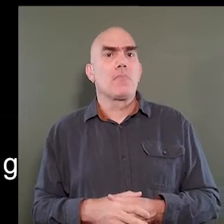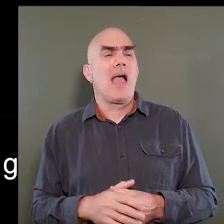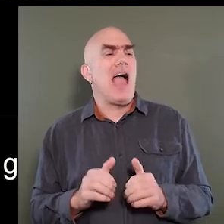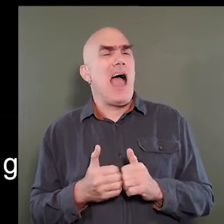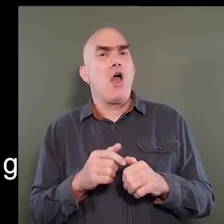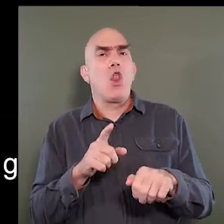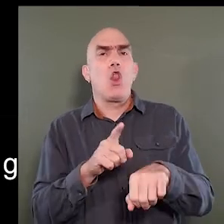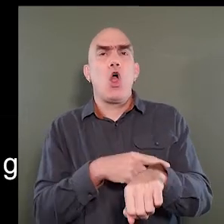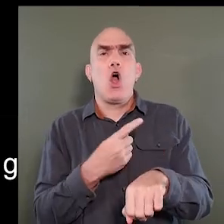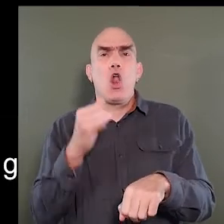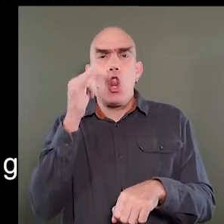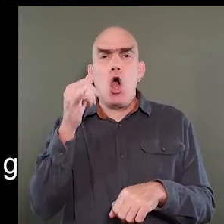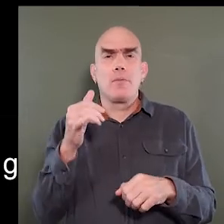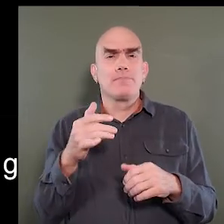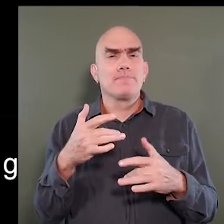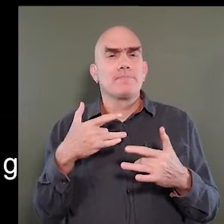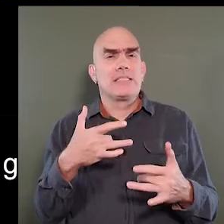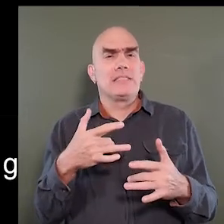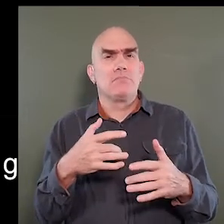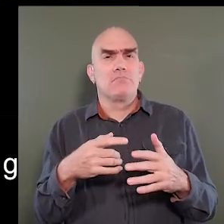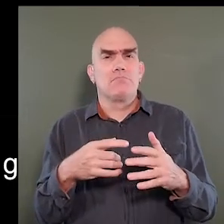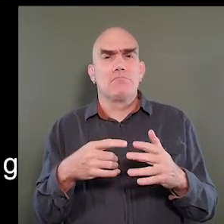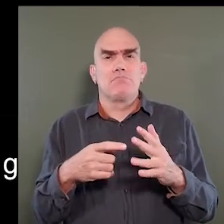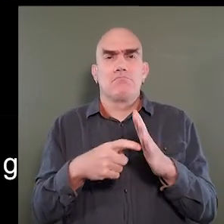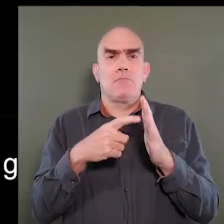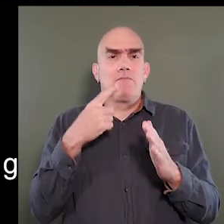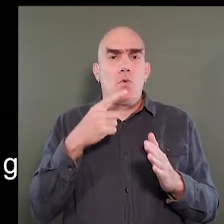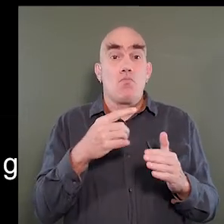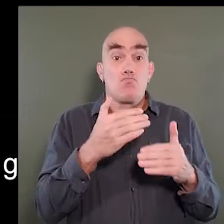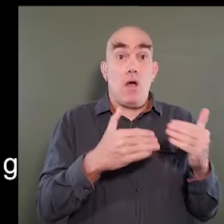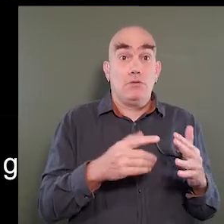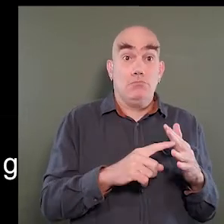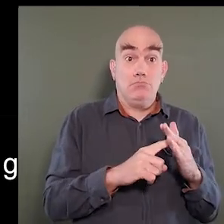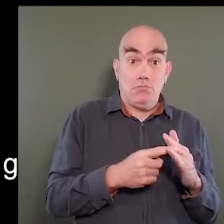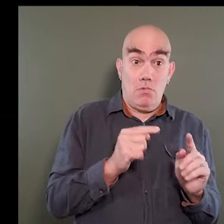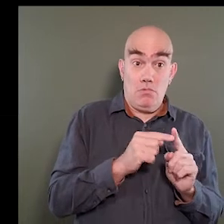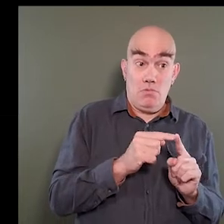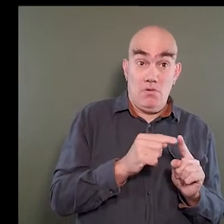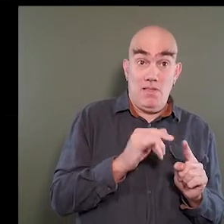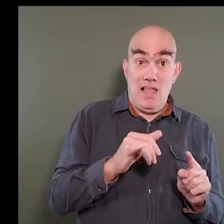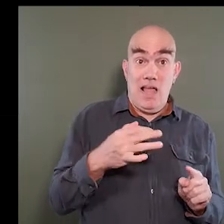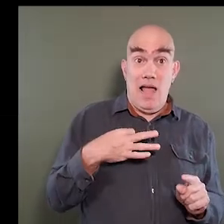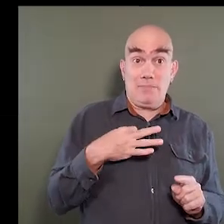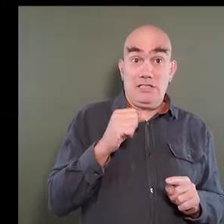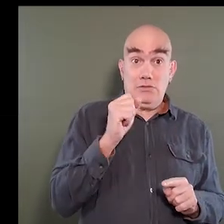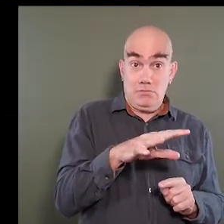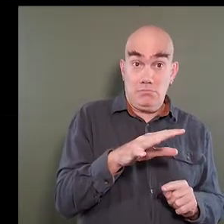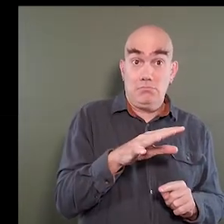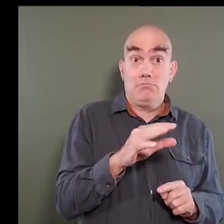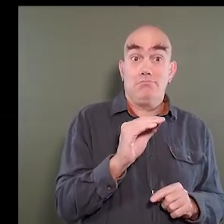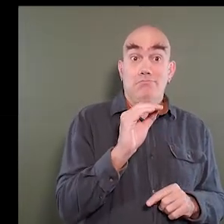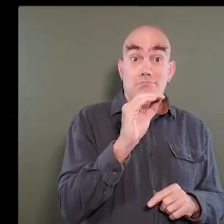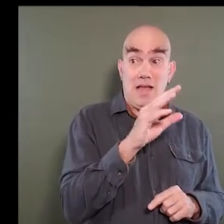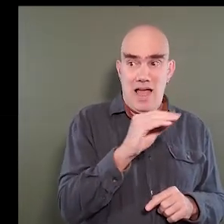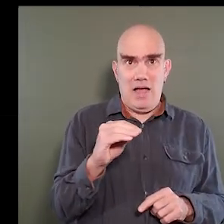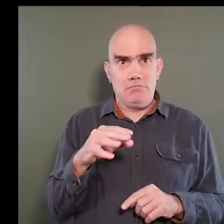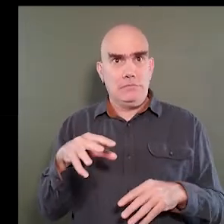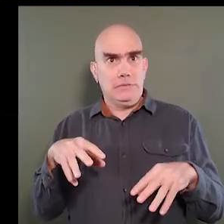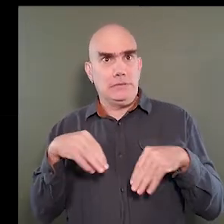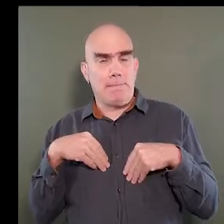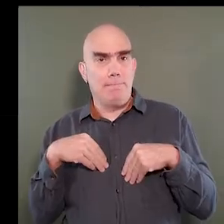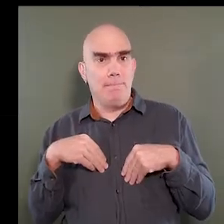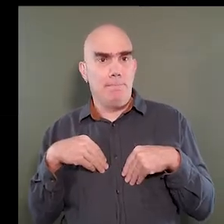And how long does it take to get the process started between the time that the application is submitted